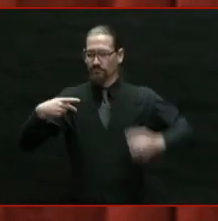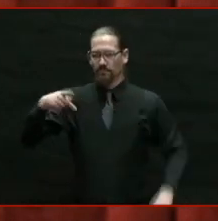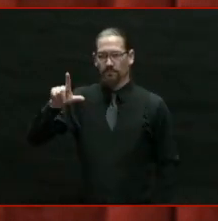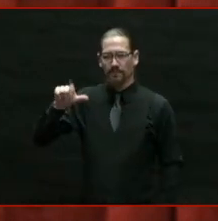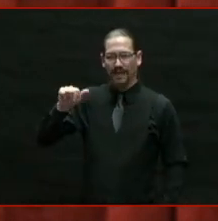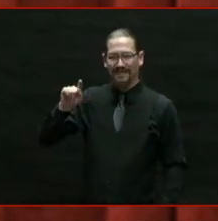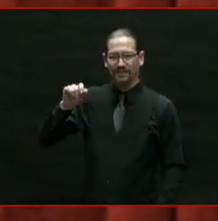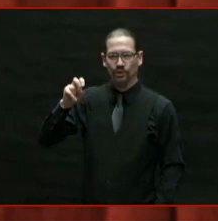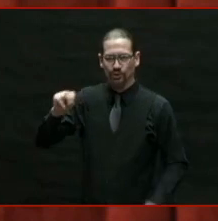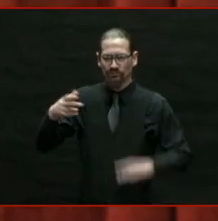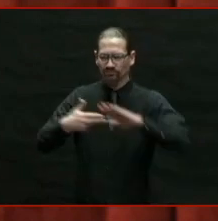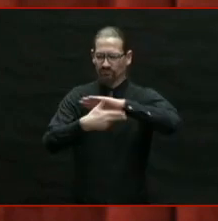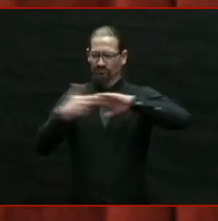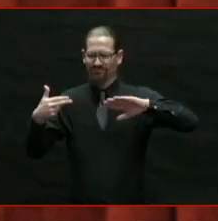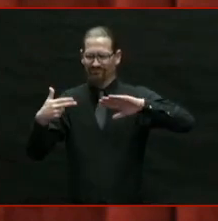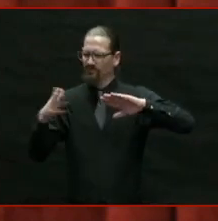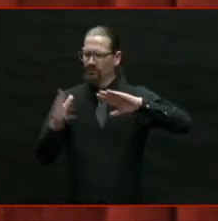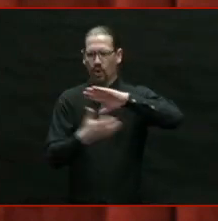state.